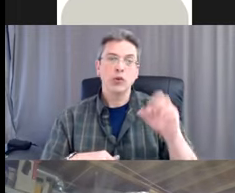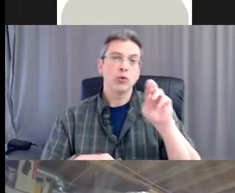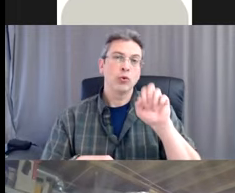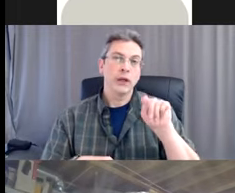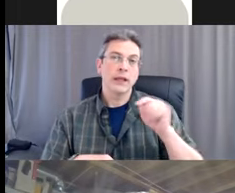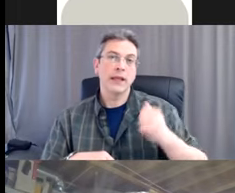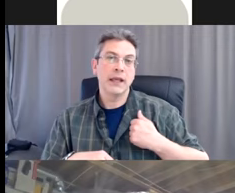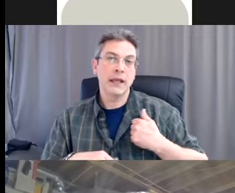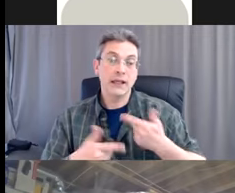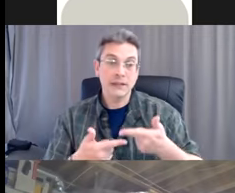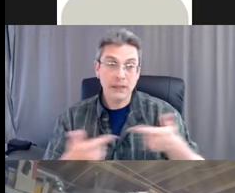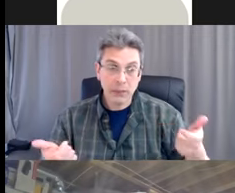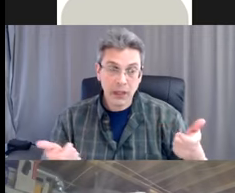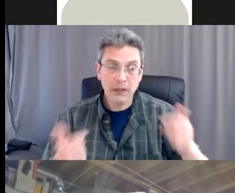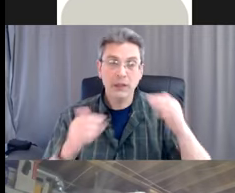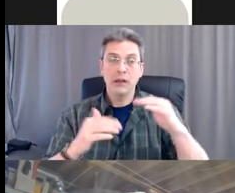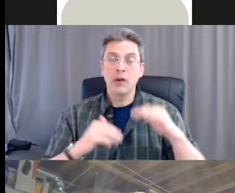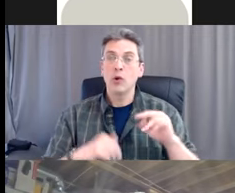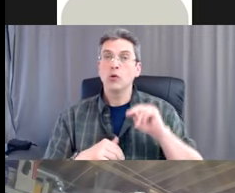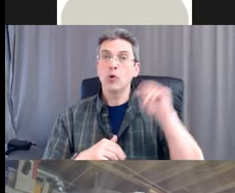And Northern surgical medical supplies.